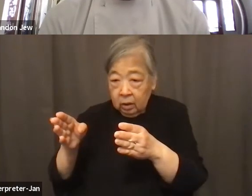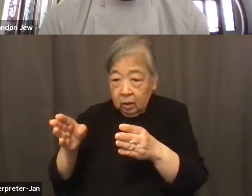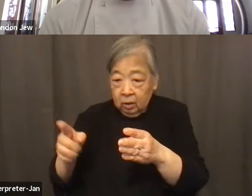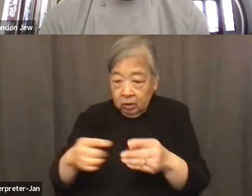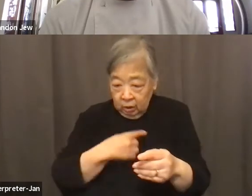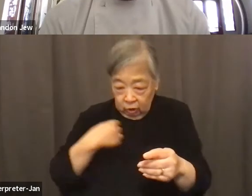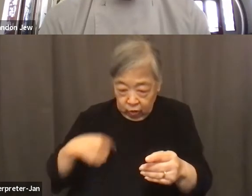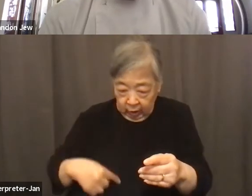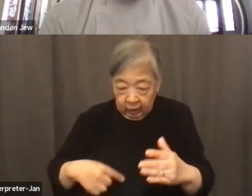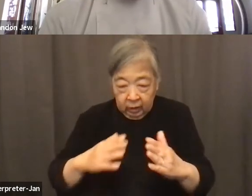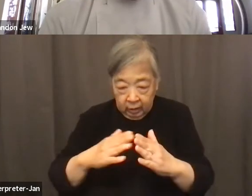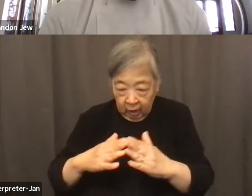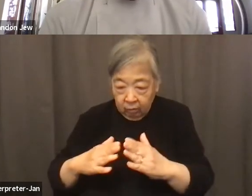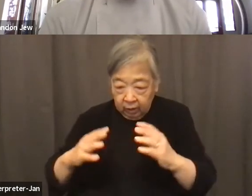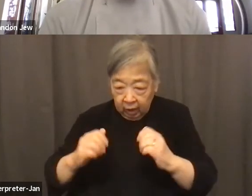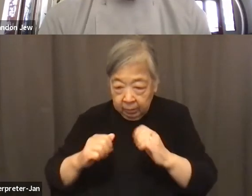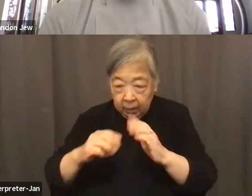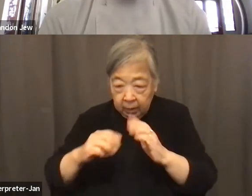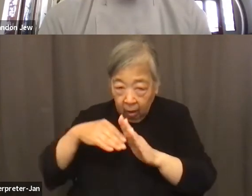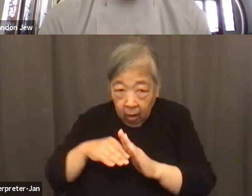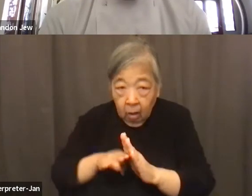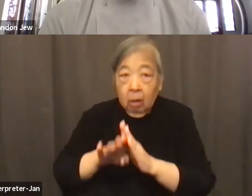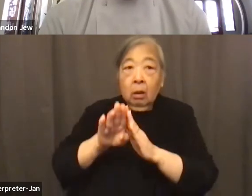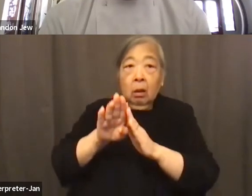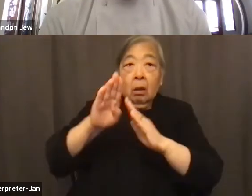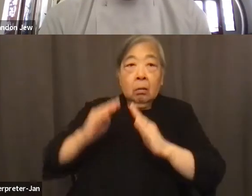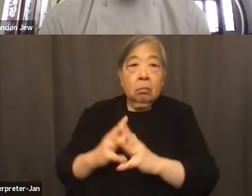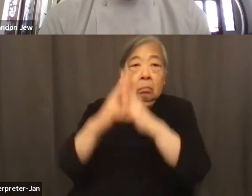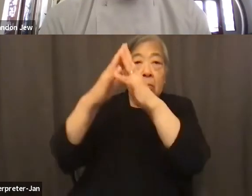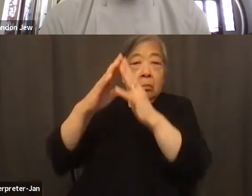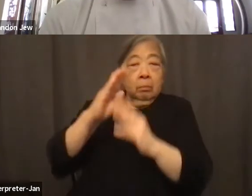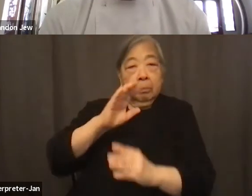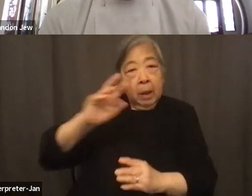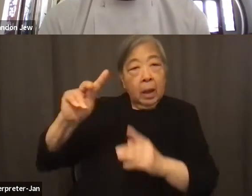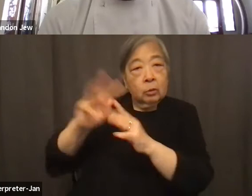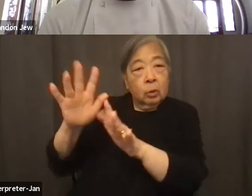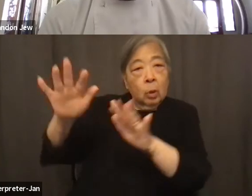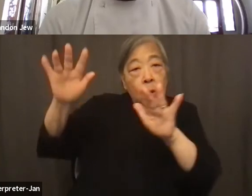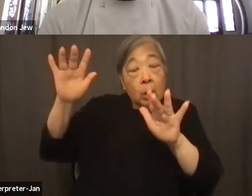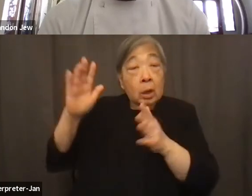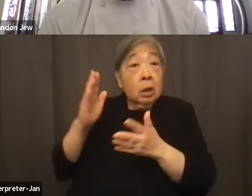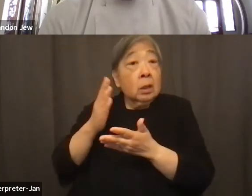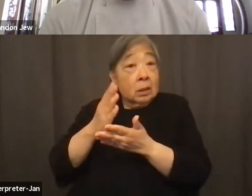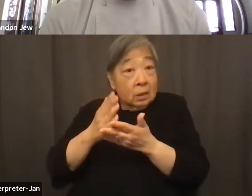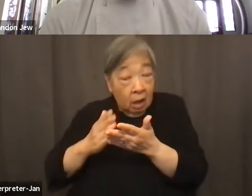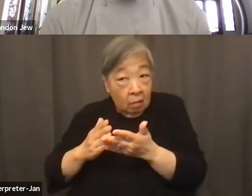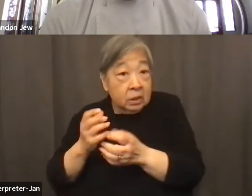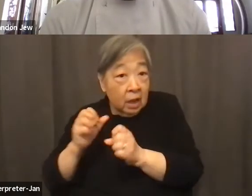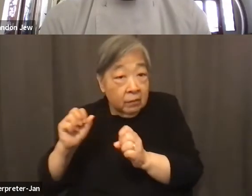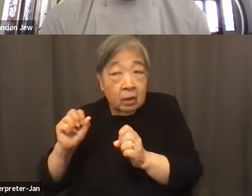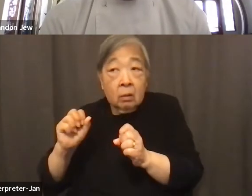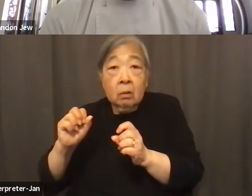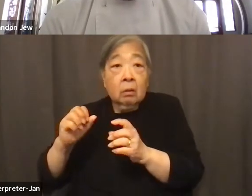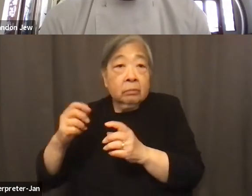its glory. Some of that is saving parts of it. The legacy businesses that were here,